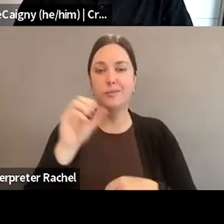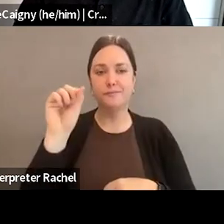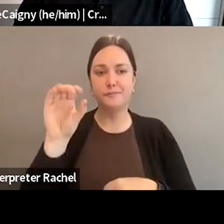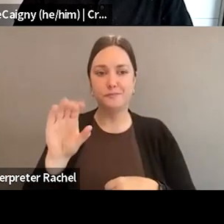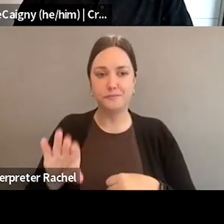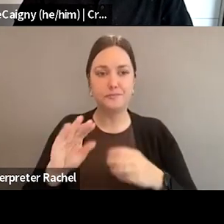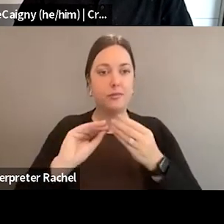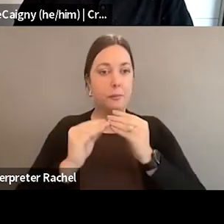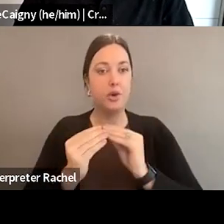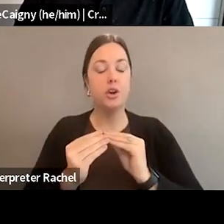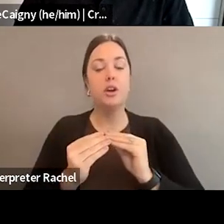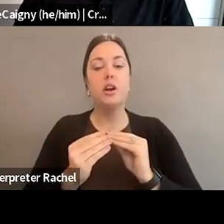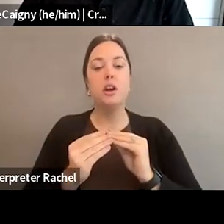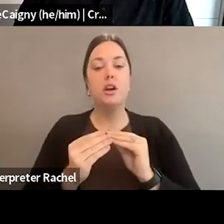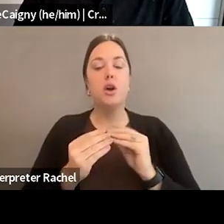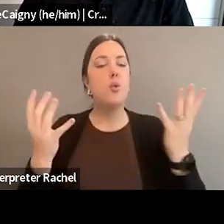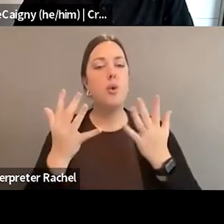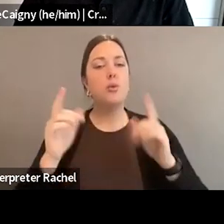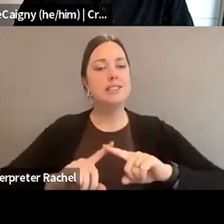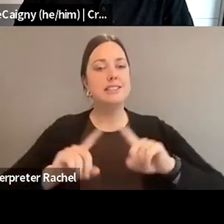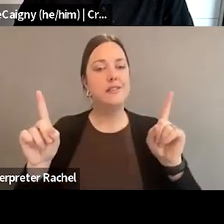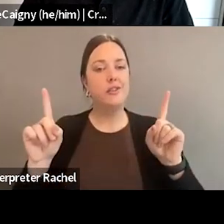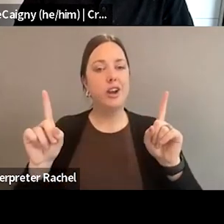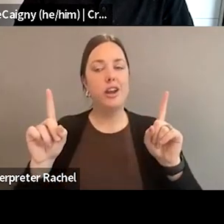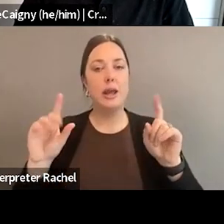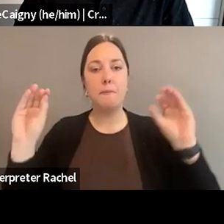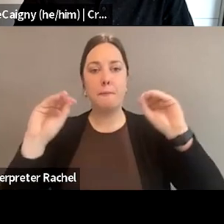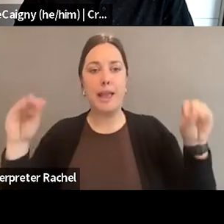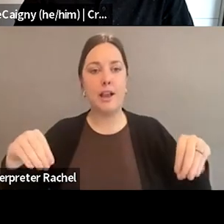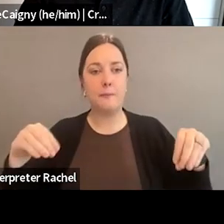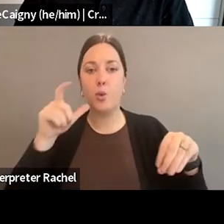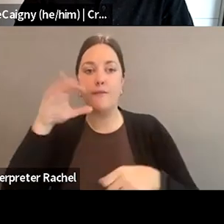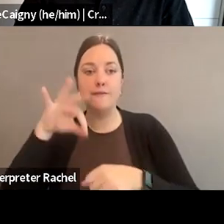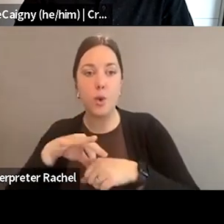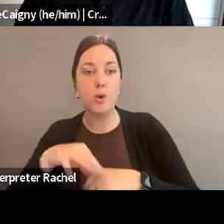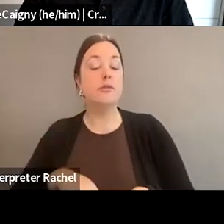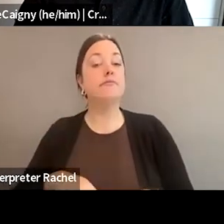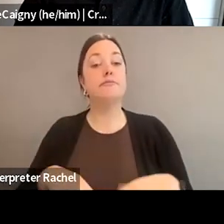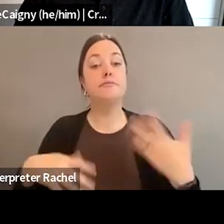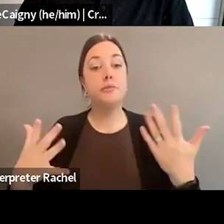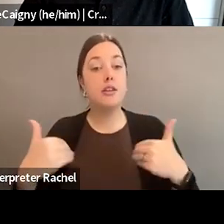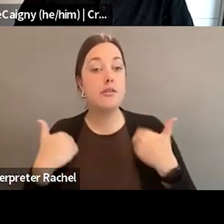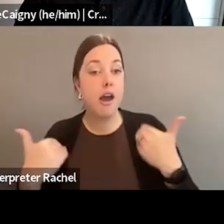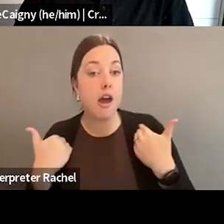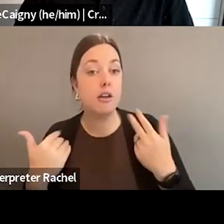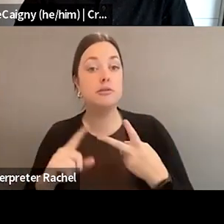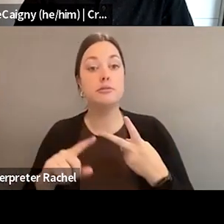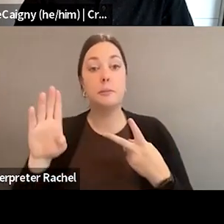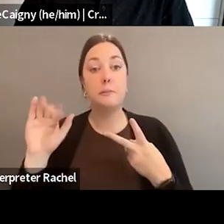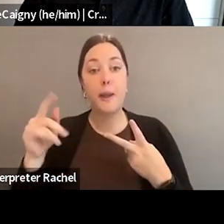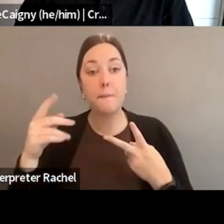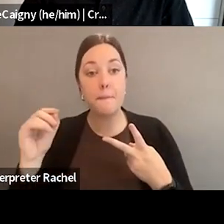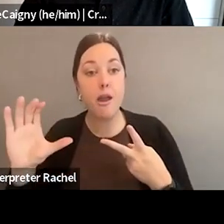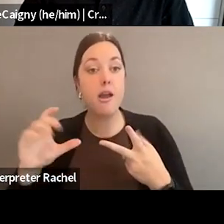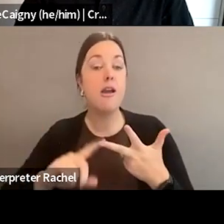what was different in the makeup of who voted, young voters, BIPOC voters, first